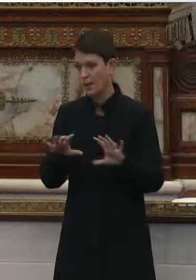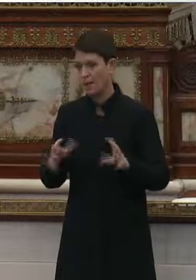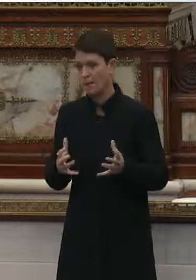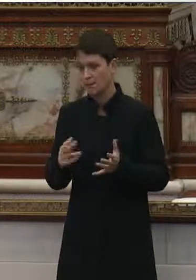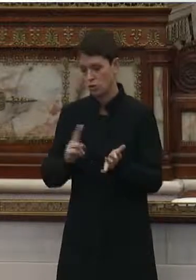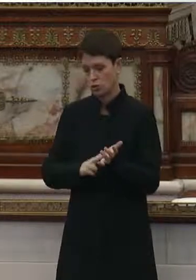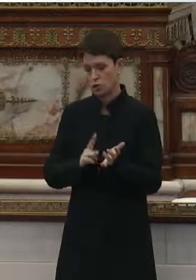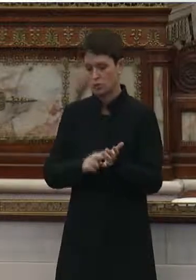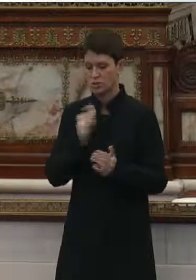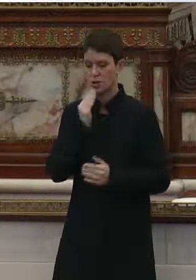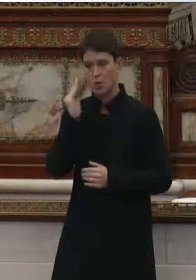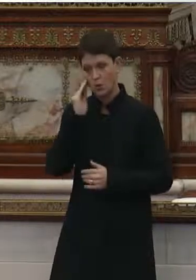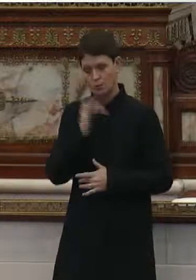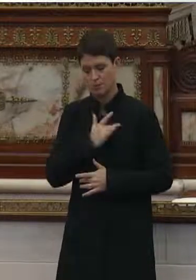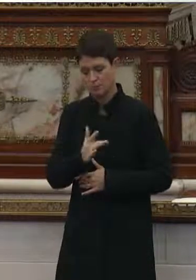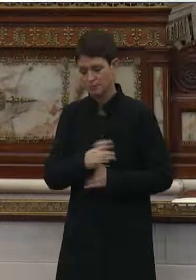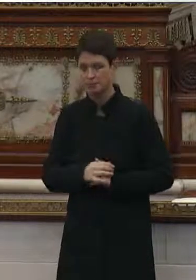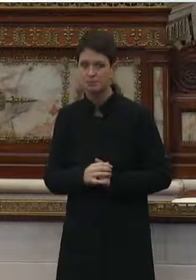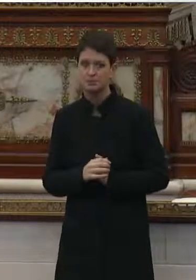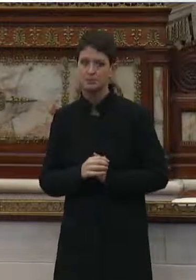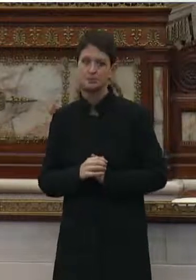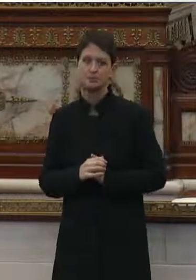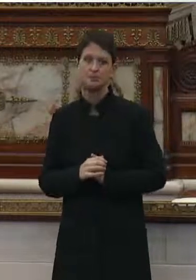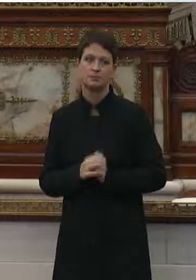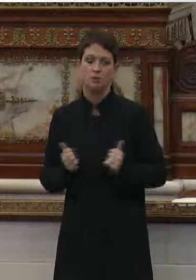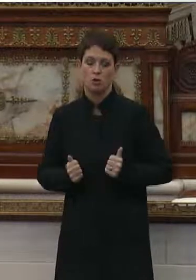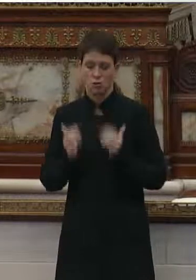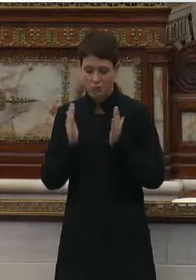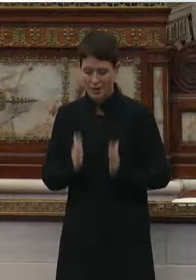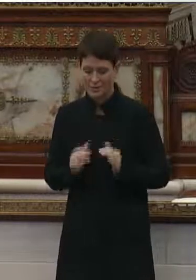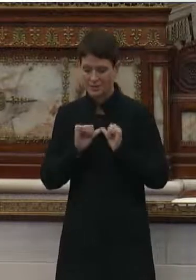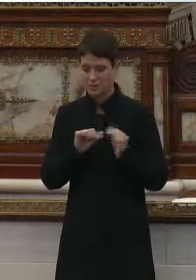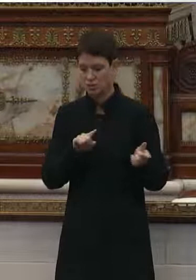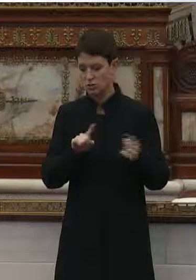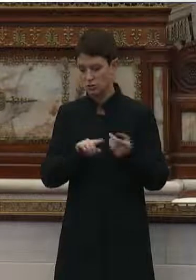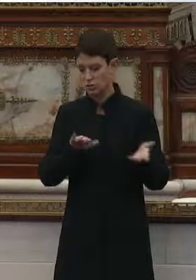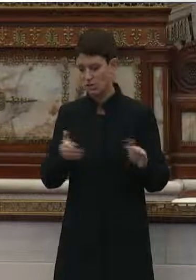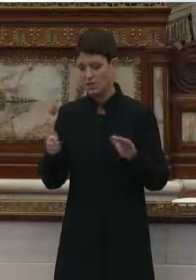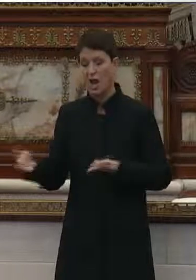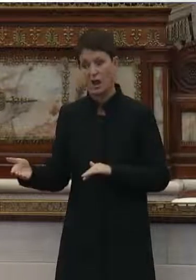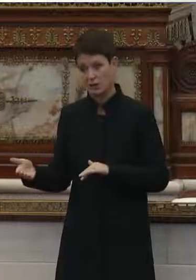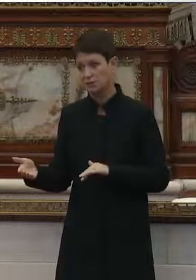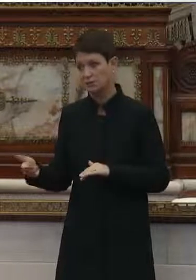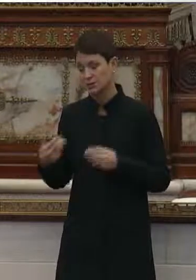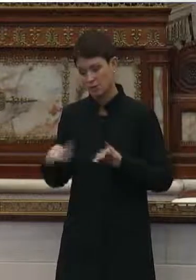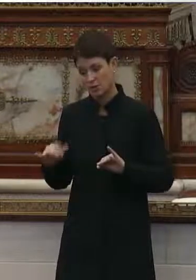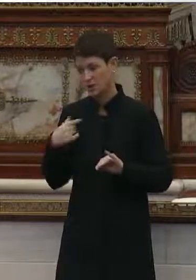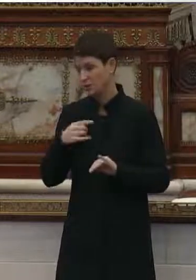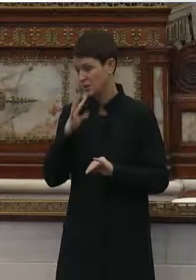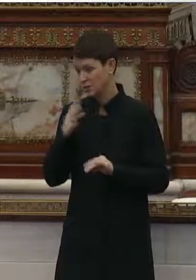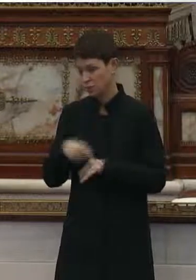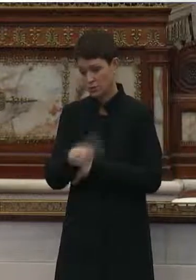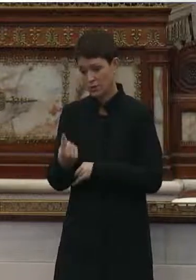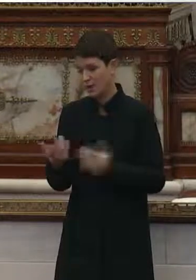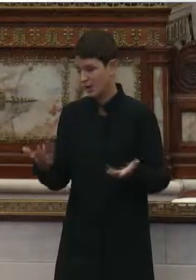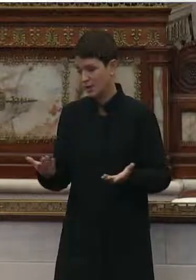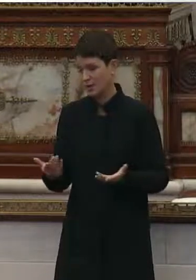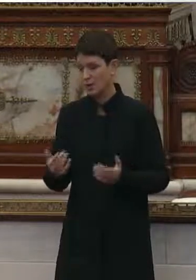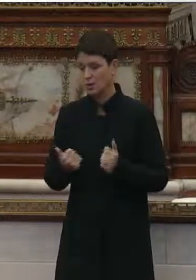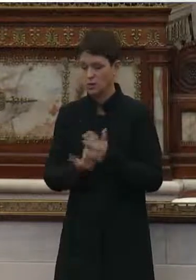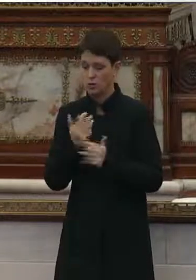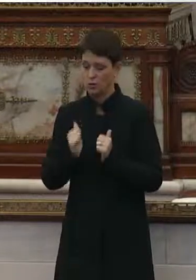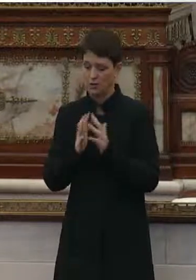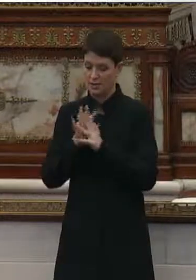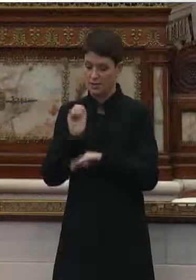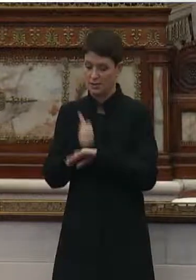nursing facilities. So residents continue to die as we speak. The newly implemented